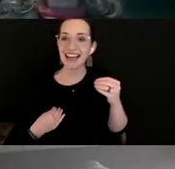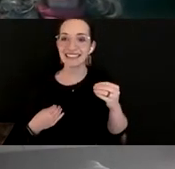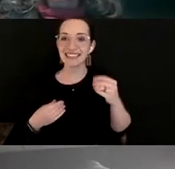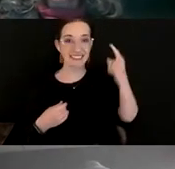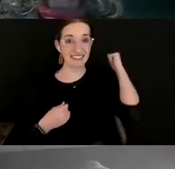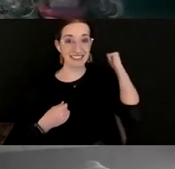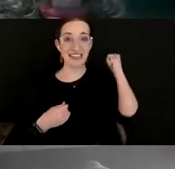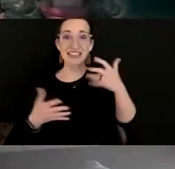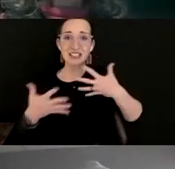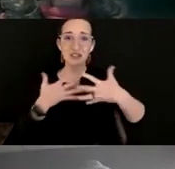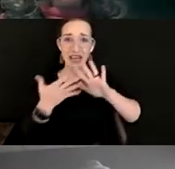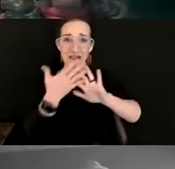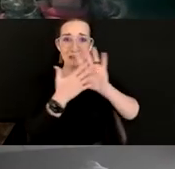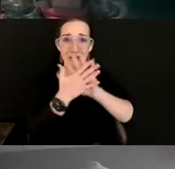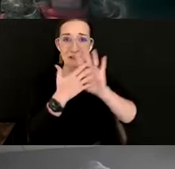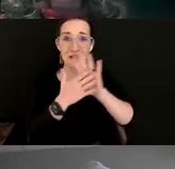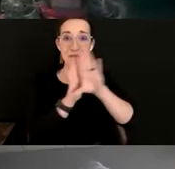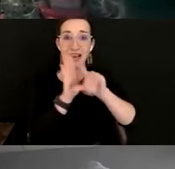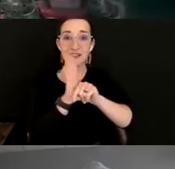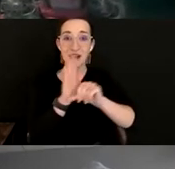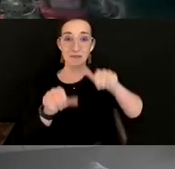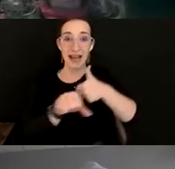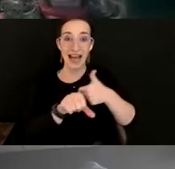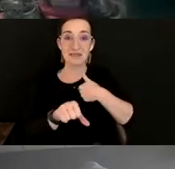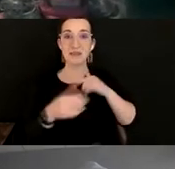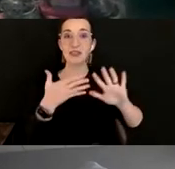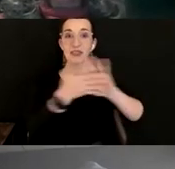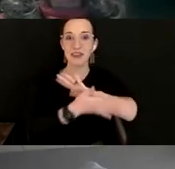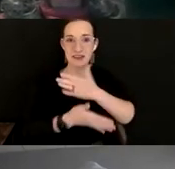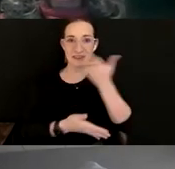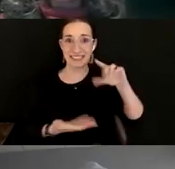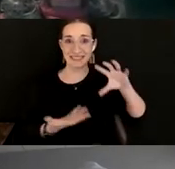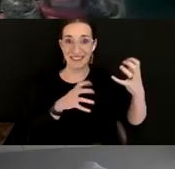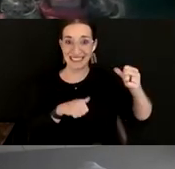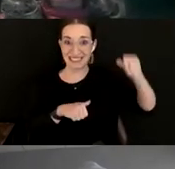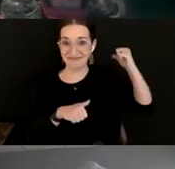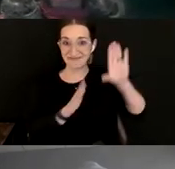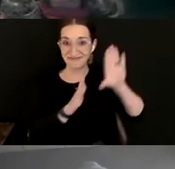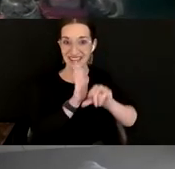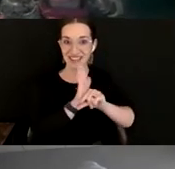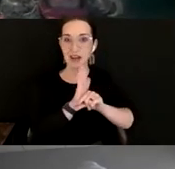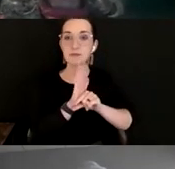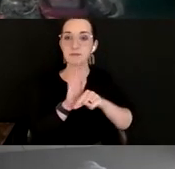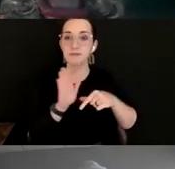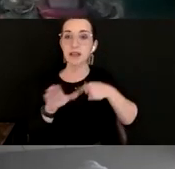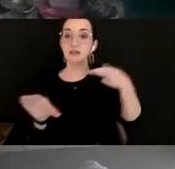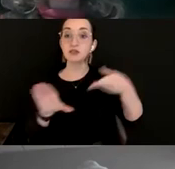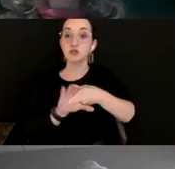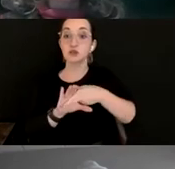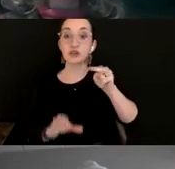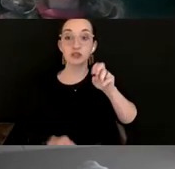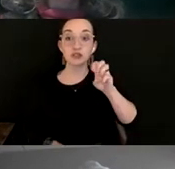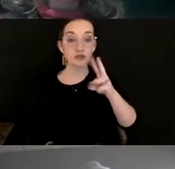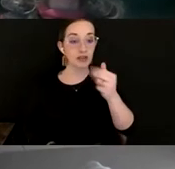mess otherwise. I'm joining you from the land now known as New Haven, Connecticut, the